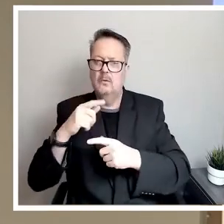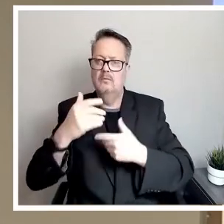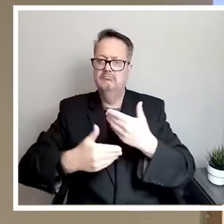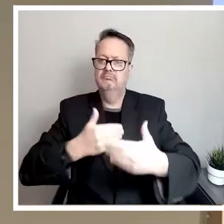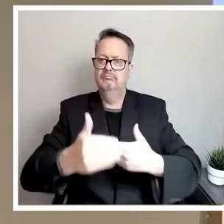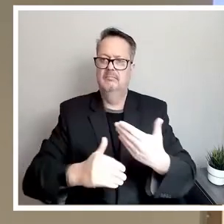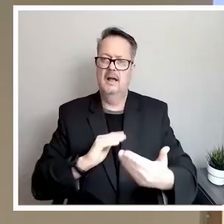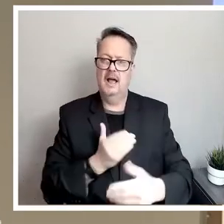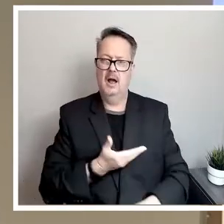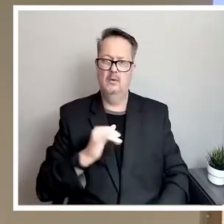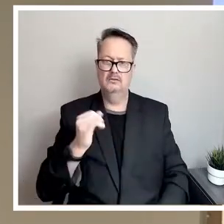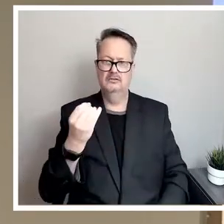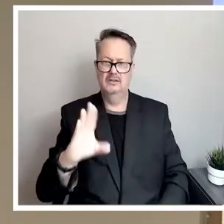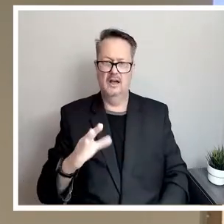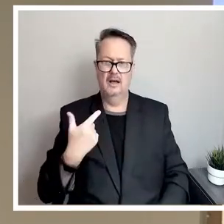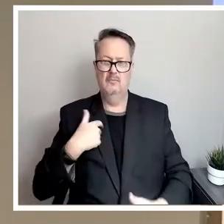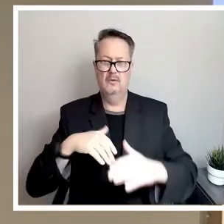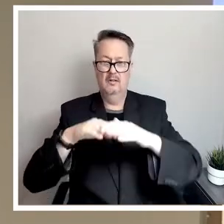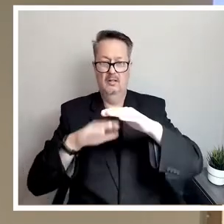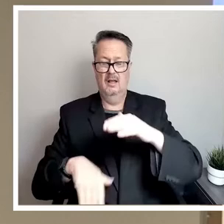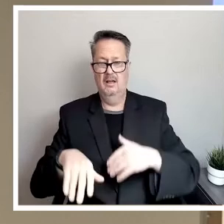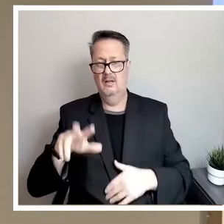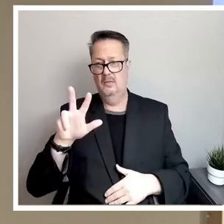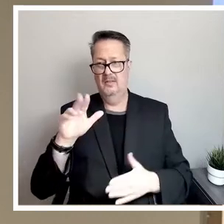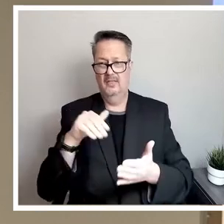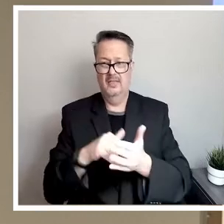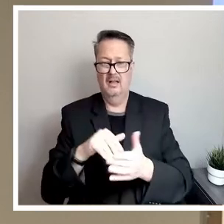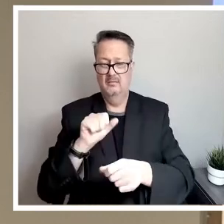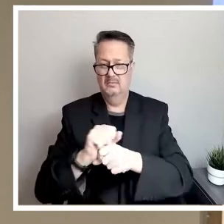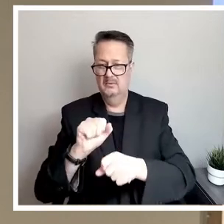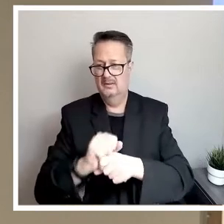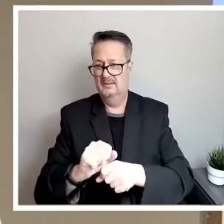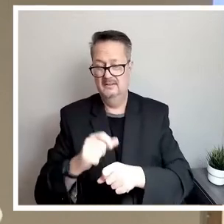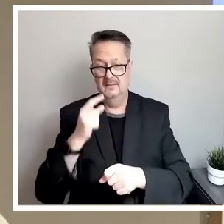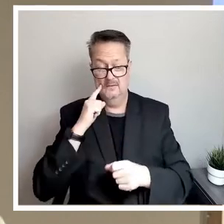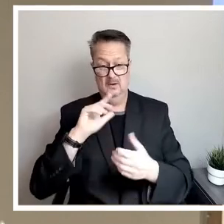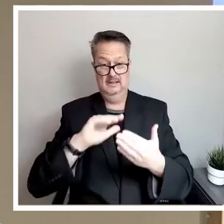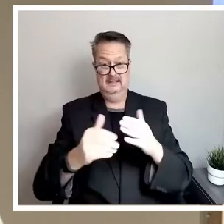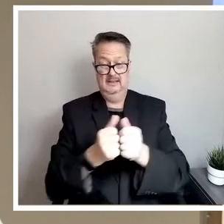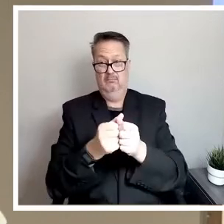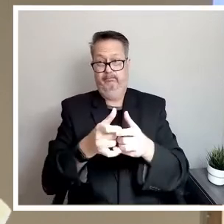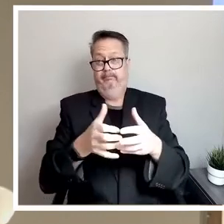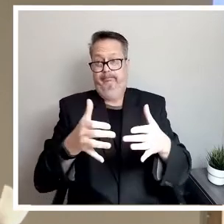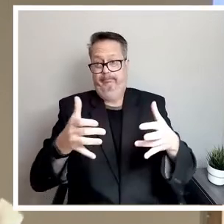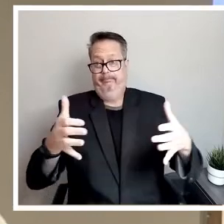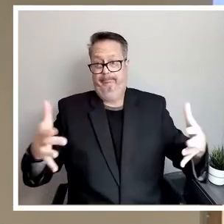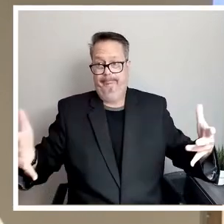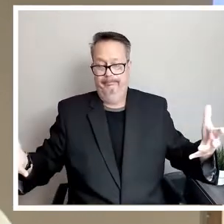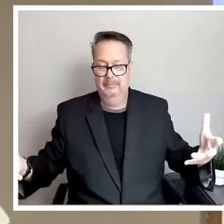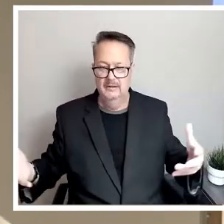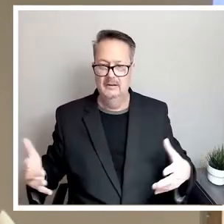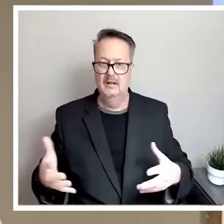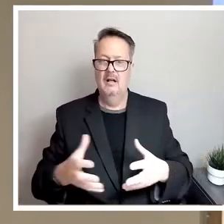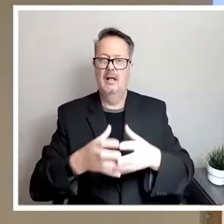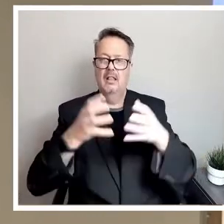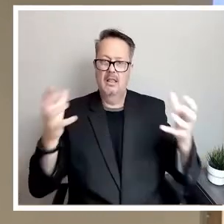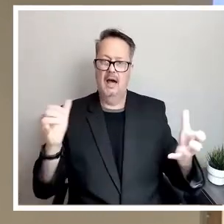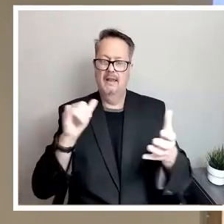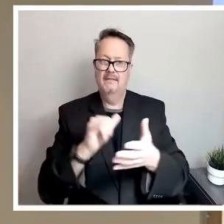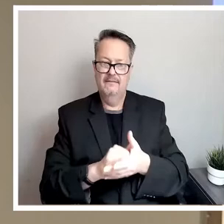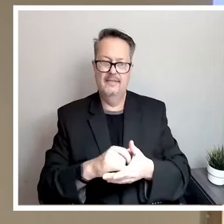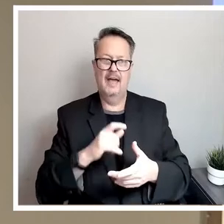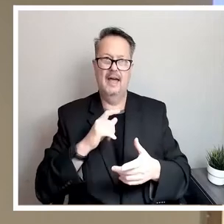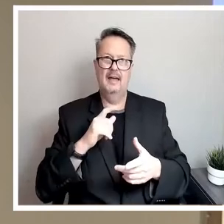under 3,000 employees, not a great place to be for a city that's growing. A lot of that attrition has really been